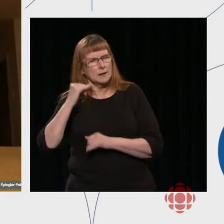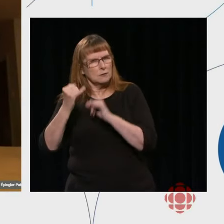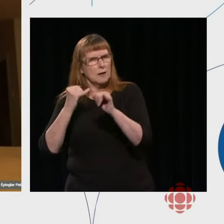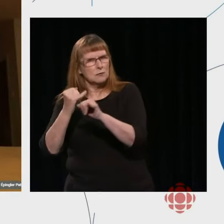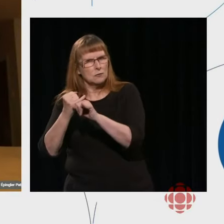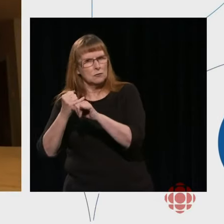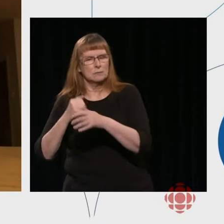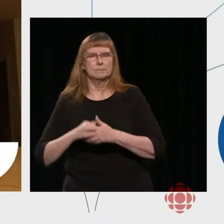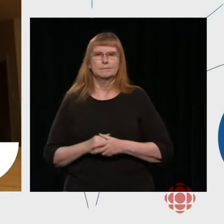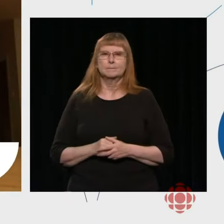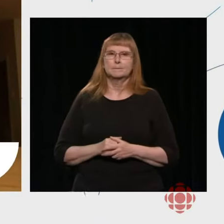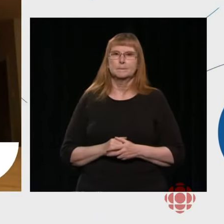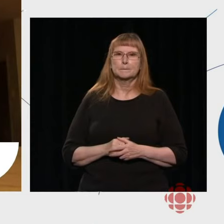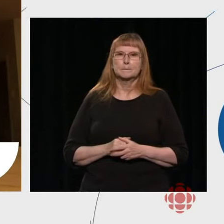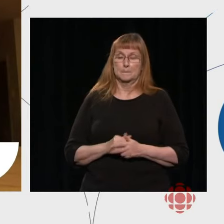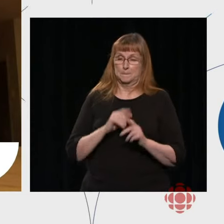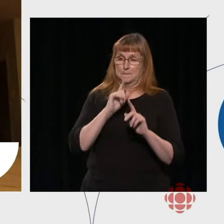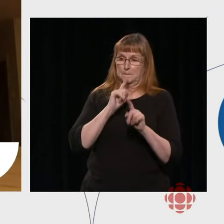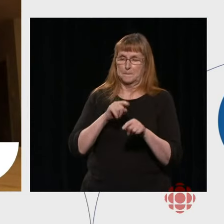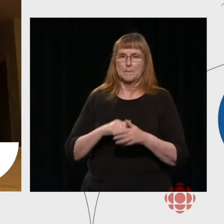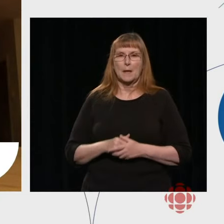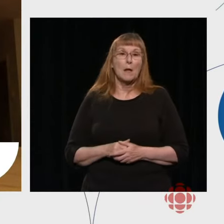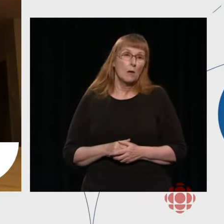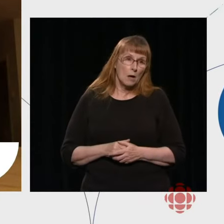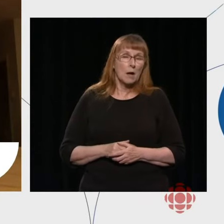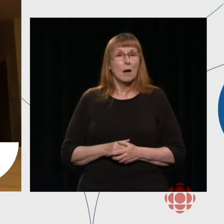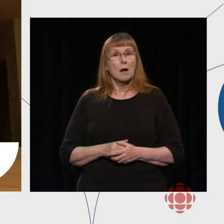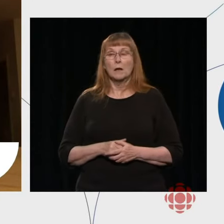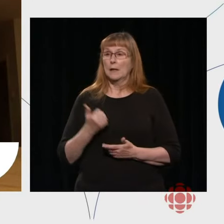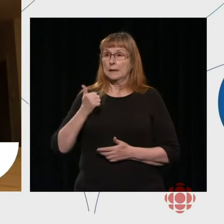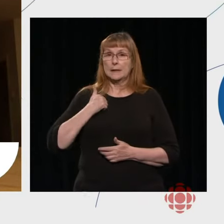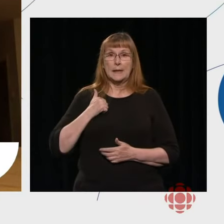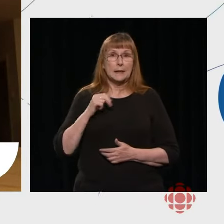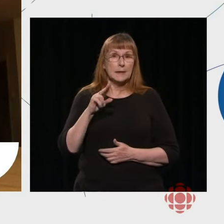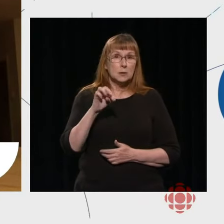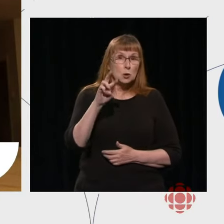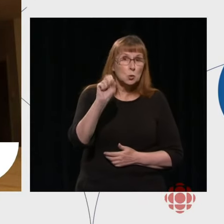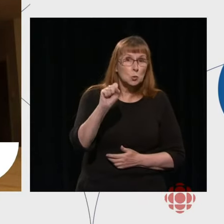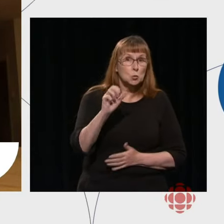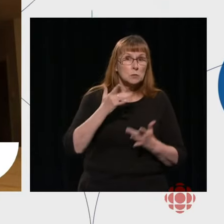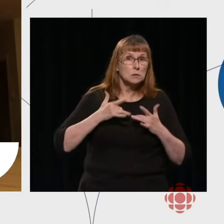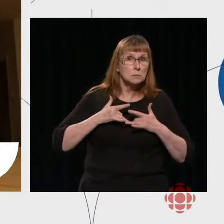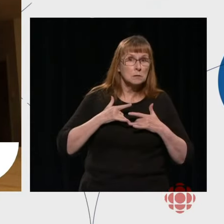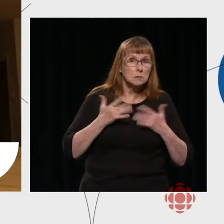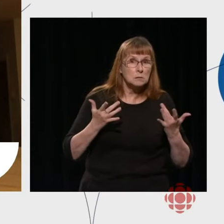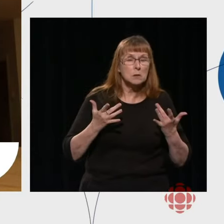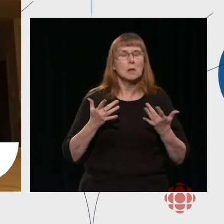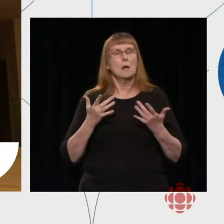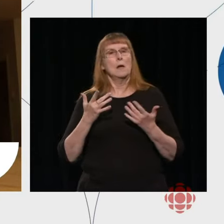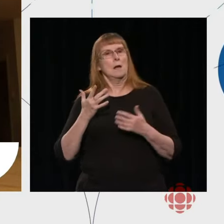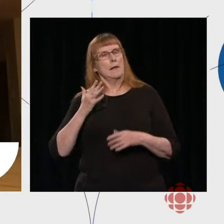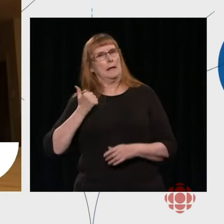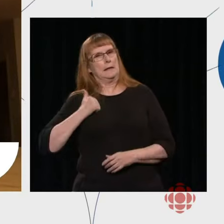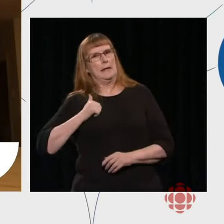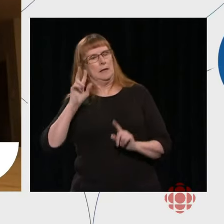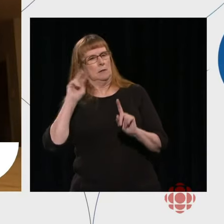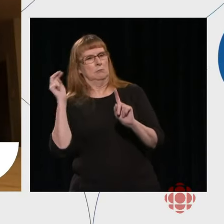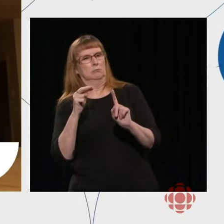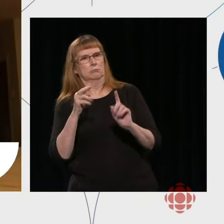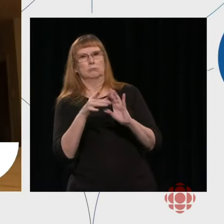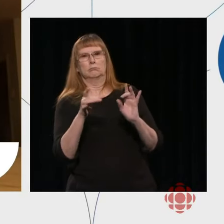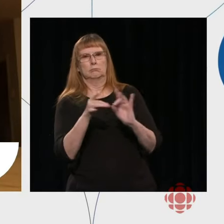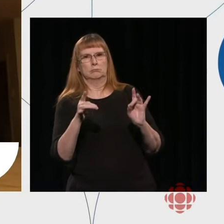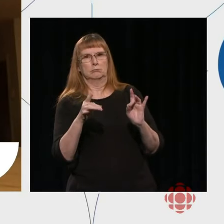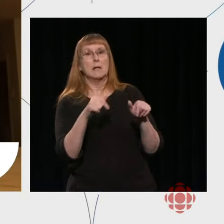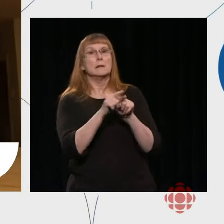we have a Canadian point of view on Canadian news, and that when we have a Canadian point of view on world news, I think that's important. Because if